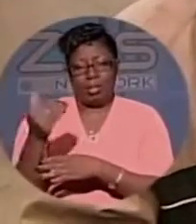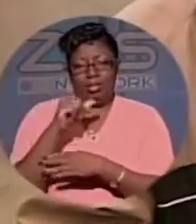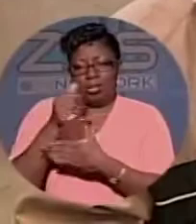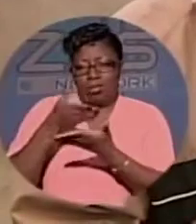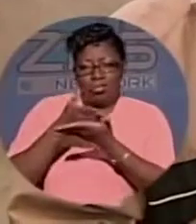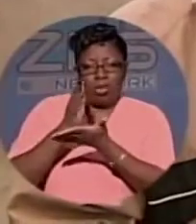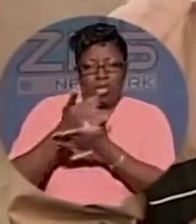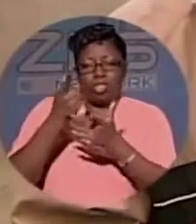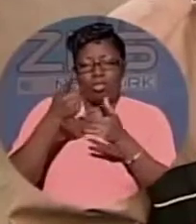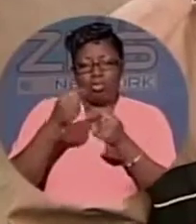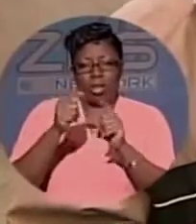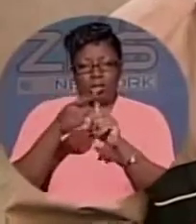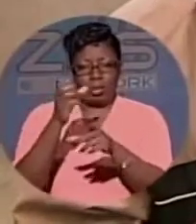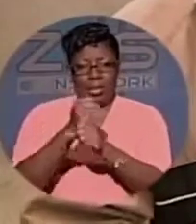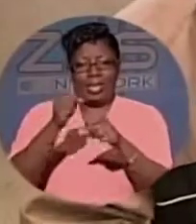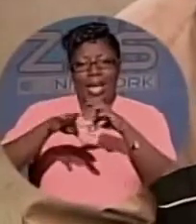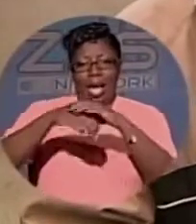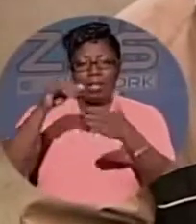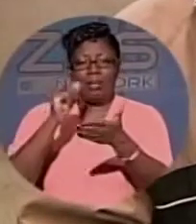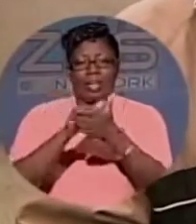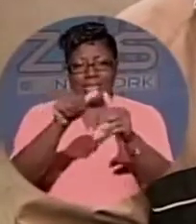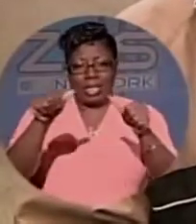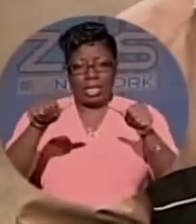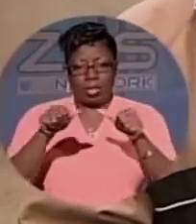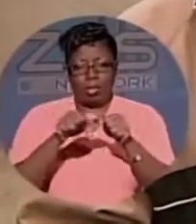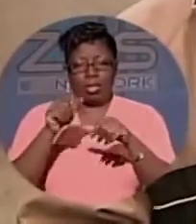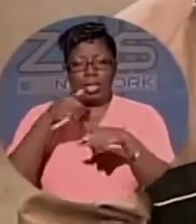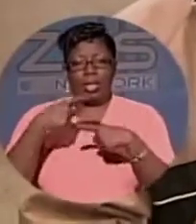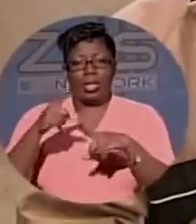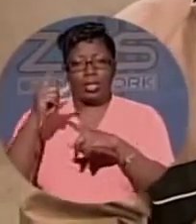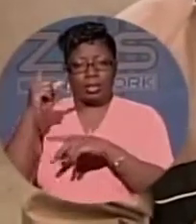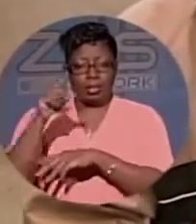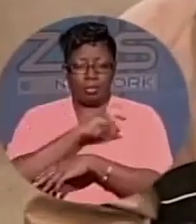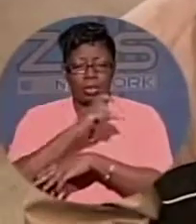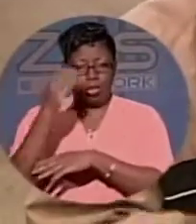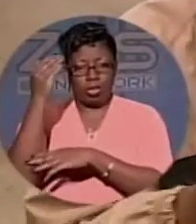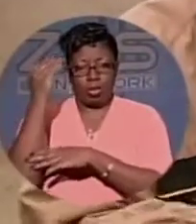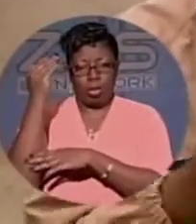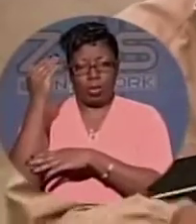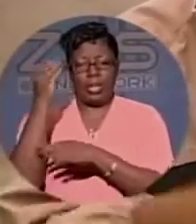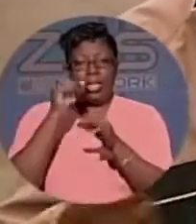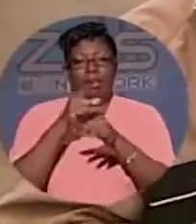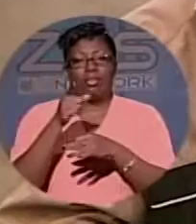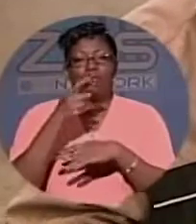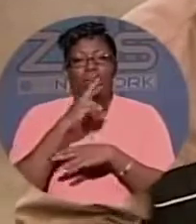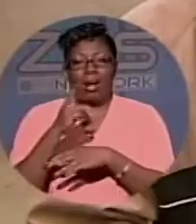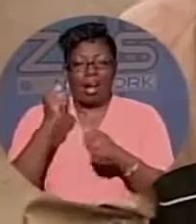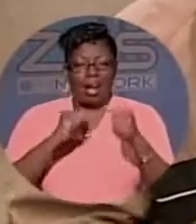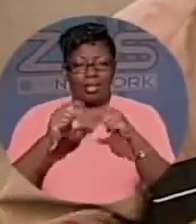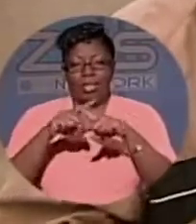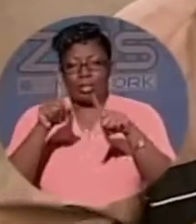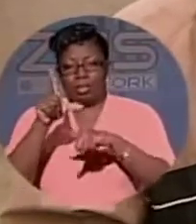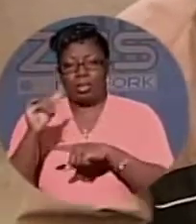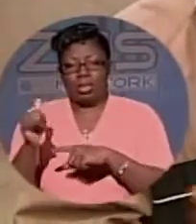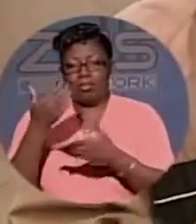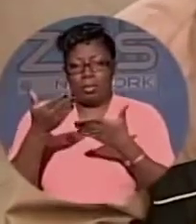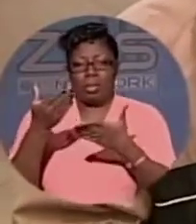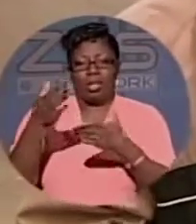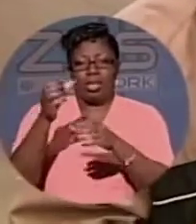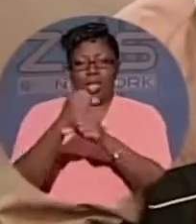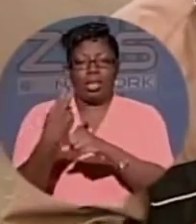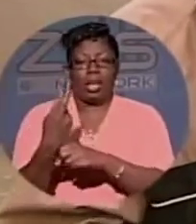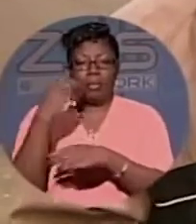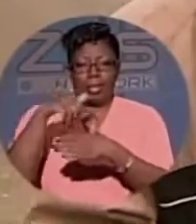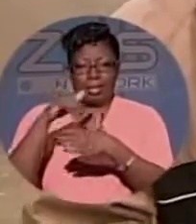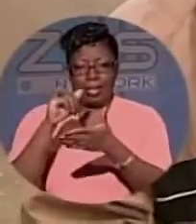area. Sound the alarm. Call the police and let us come in. Because it may be that if you act otherwise, you may be caught up in